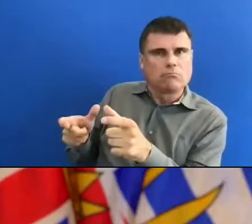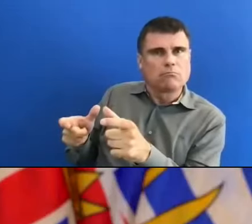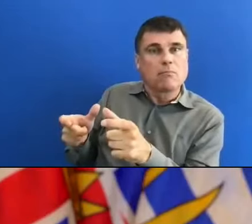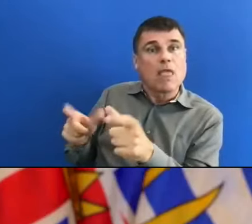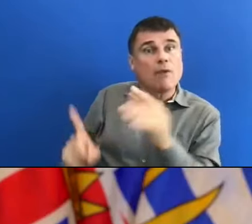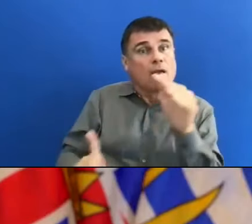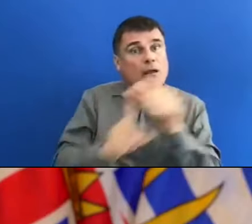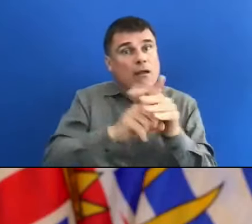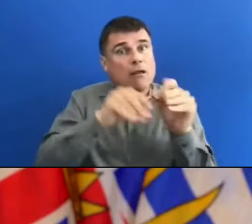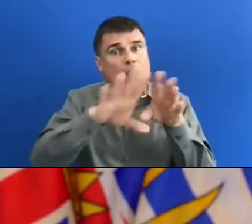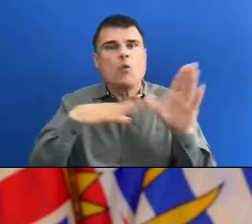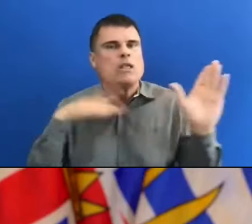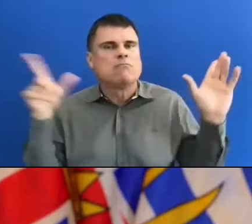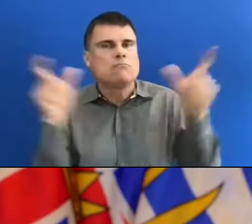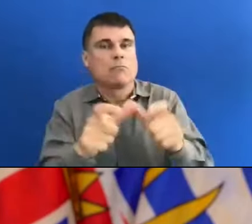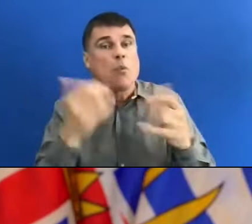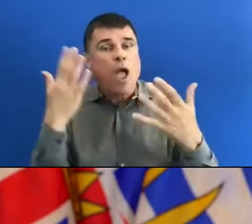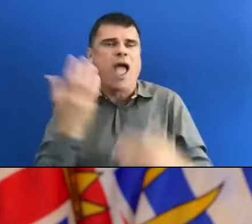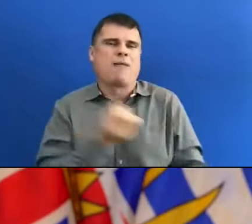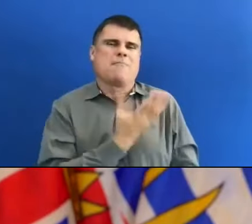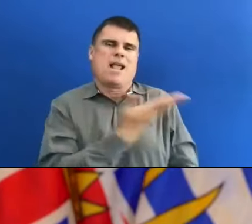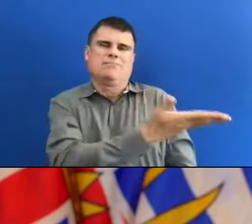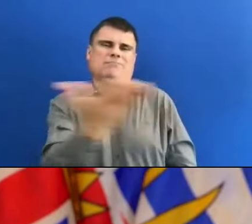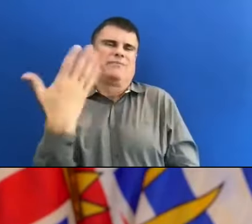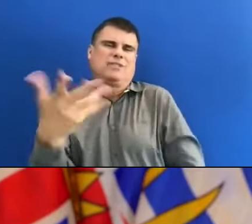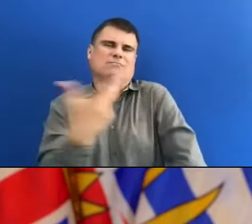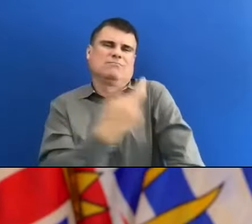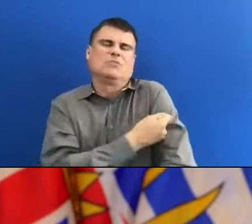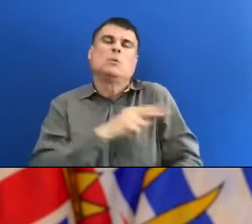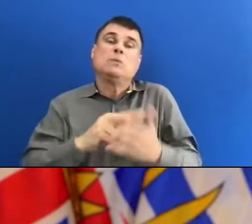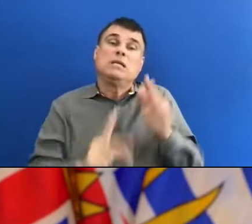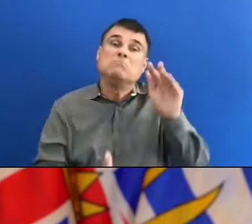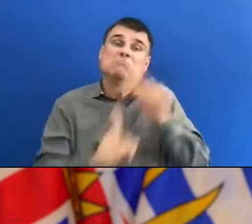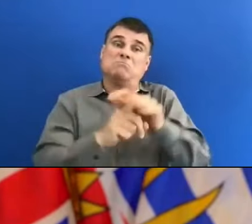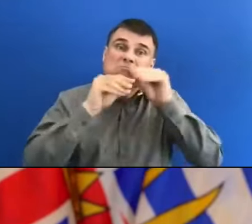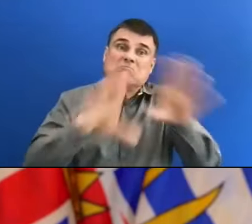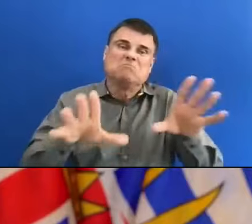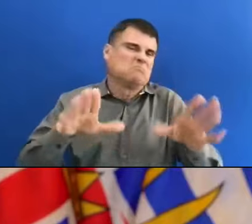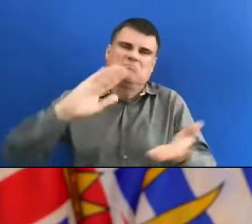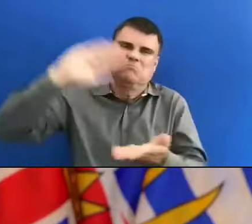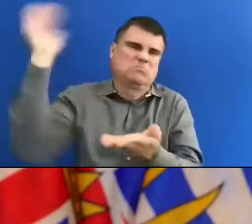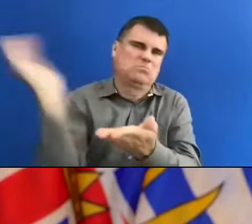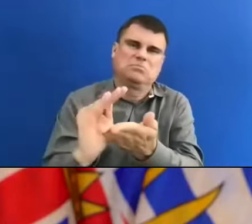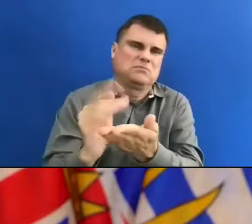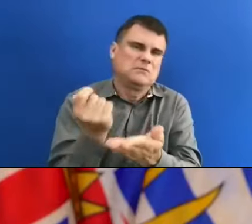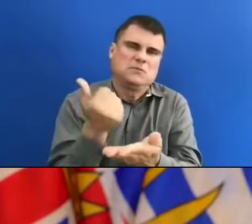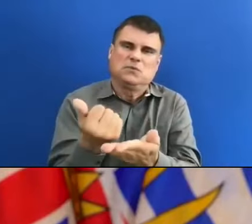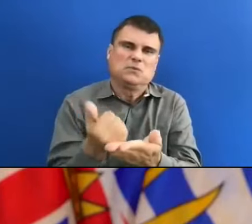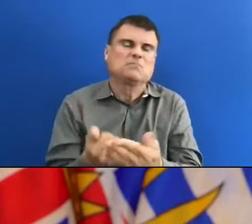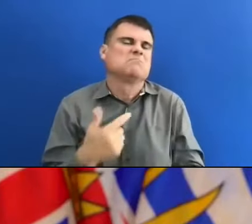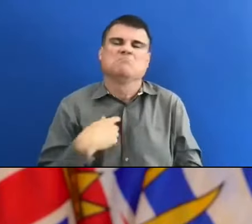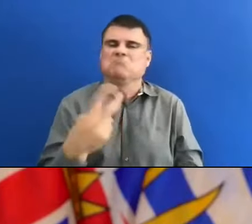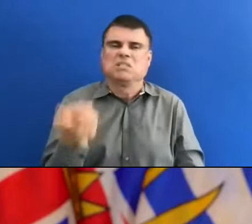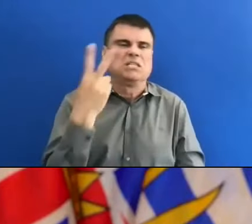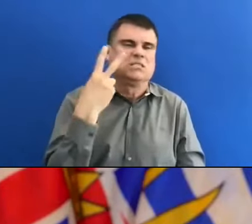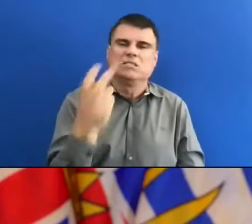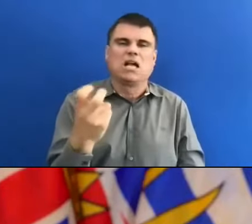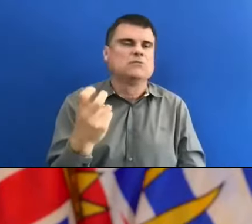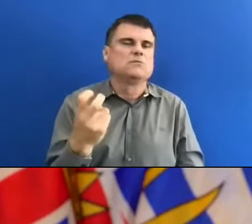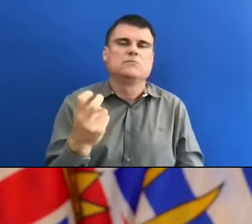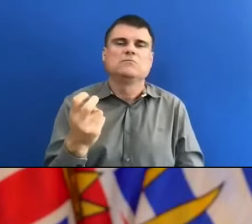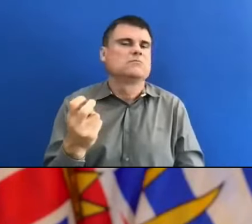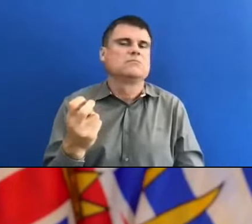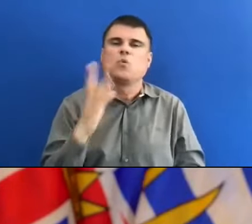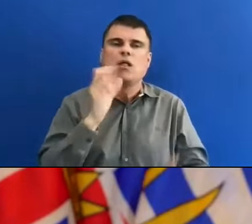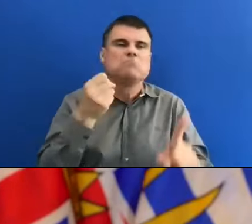immunized but it will likely affect businesses or school or long-term care homes